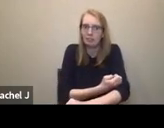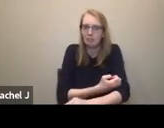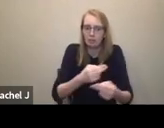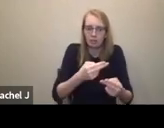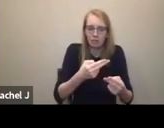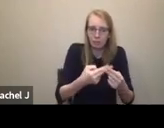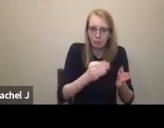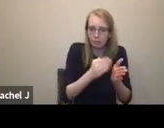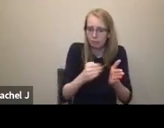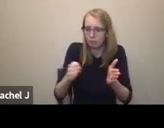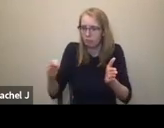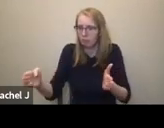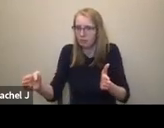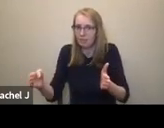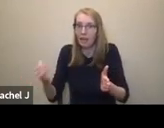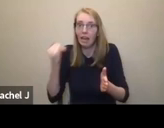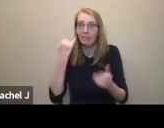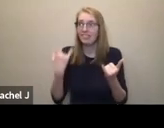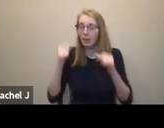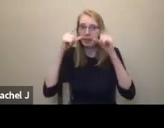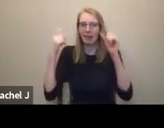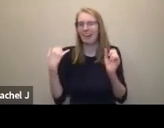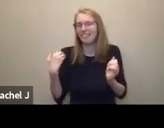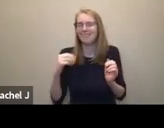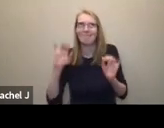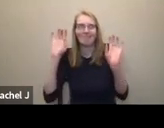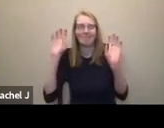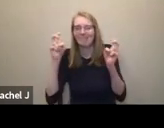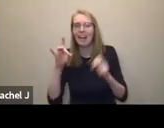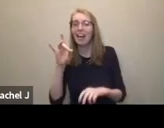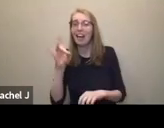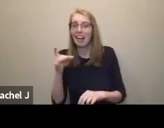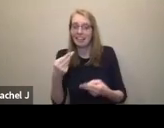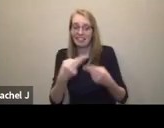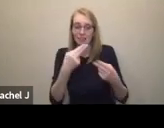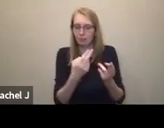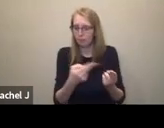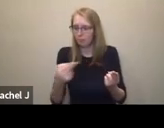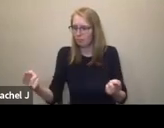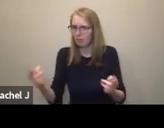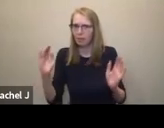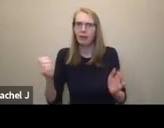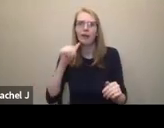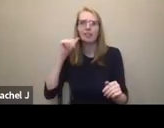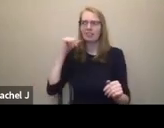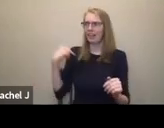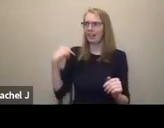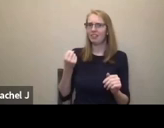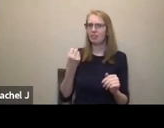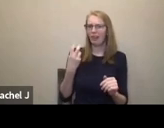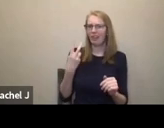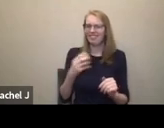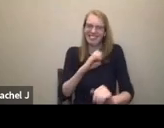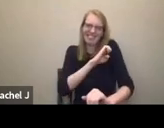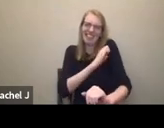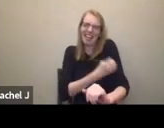that if I wake up with eight spoons today versus 12 yesterday, now, how am I going to prioritize my use of those spoons today to manage